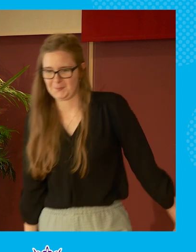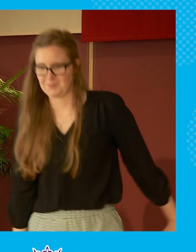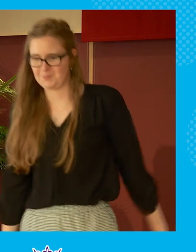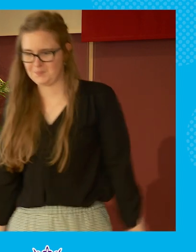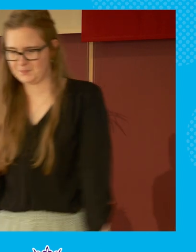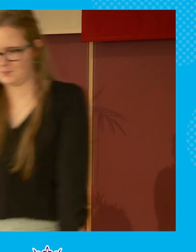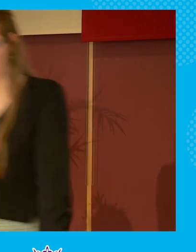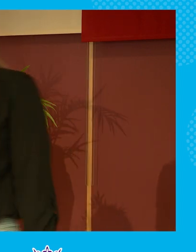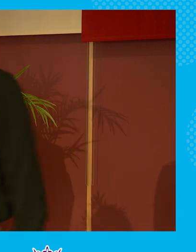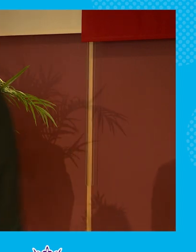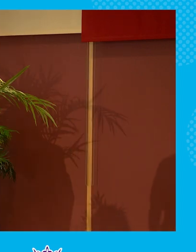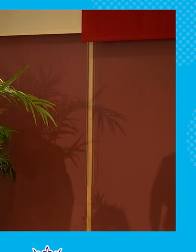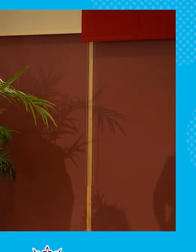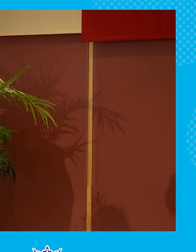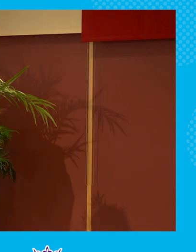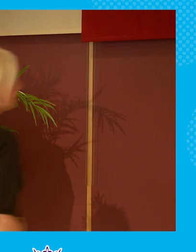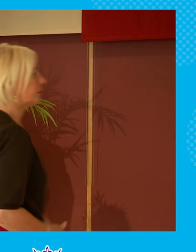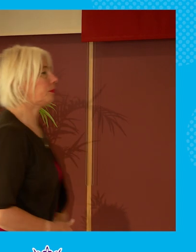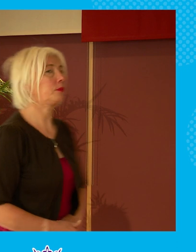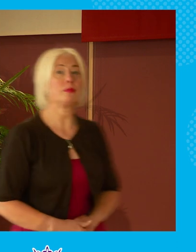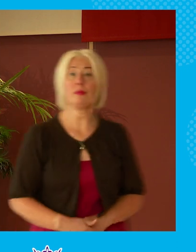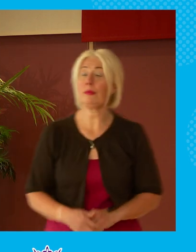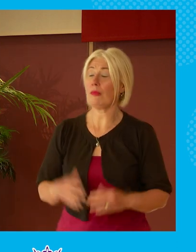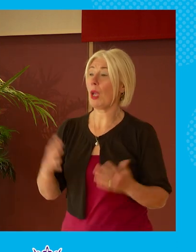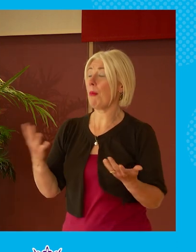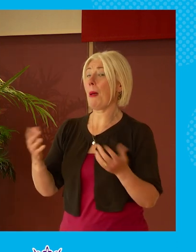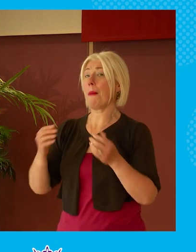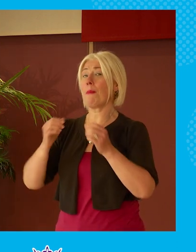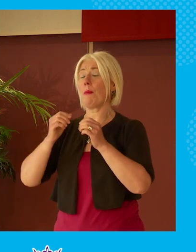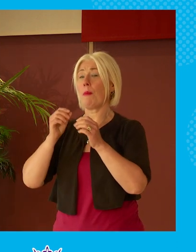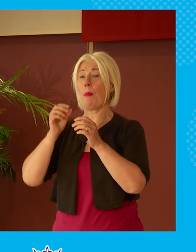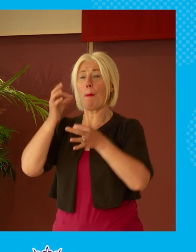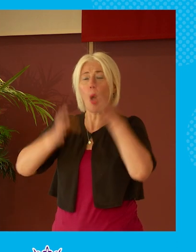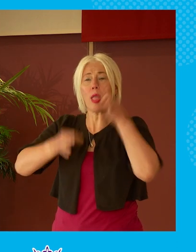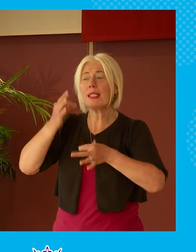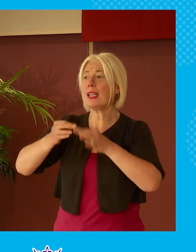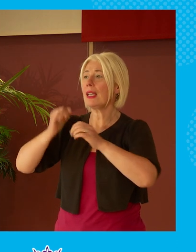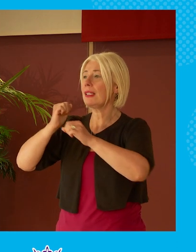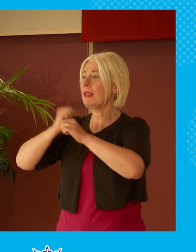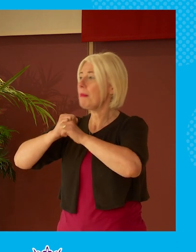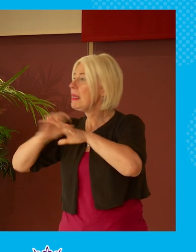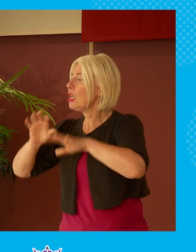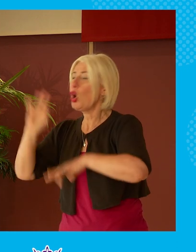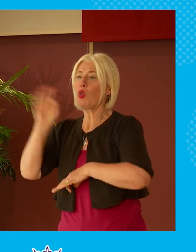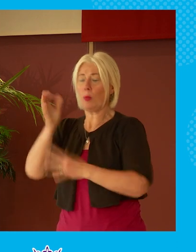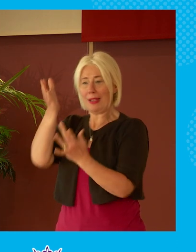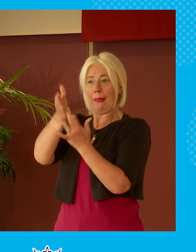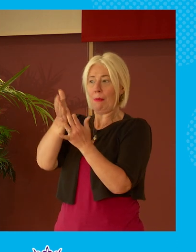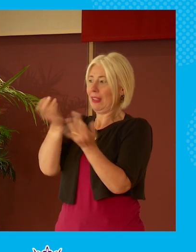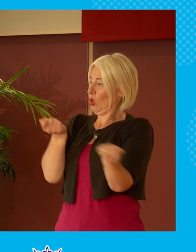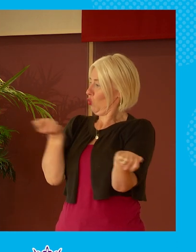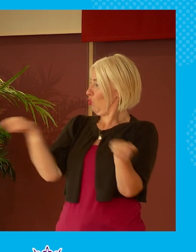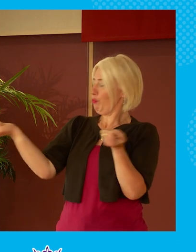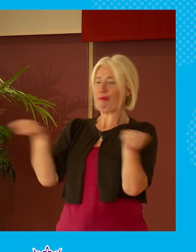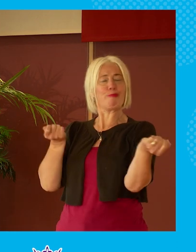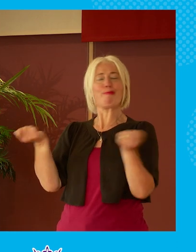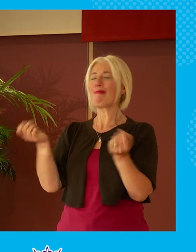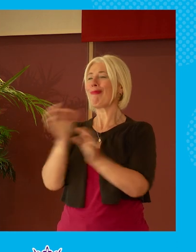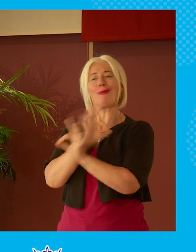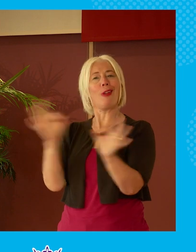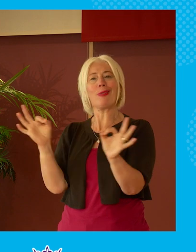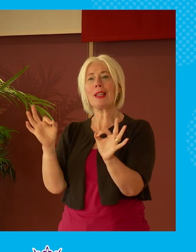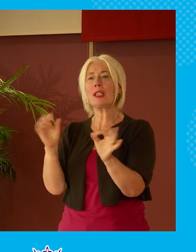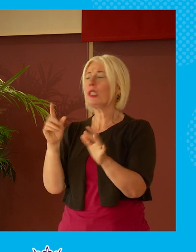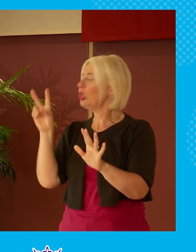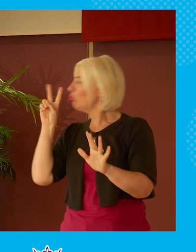if you don't mind we just cut in it is that in politics and in media and there isn't a mediator facilitator there isn't somebody who is trying to